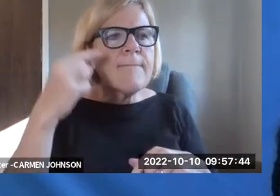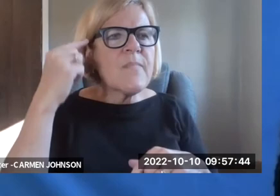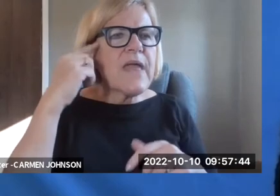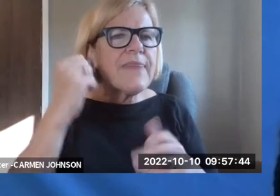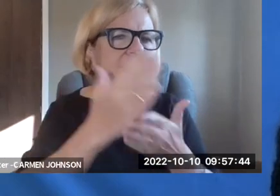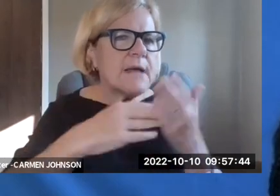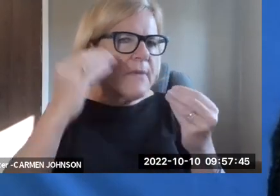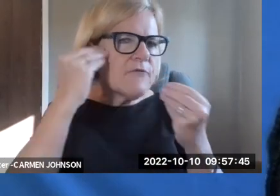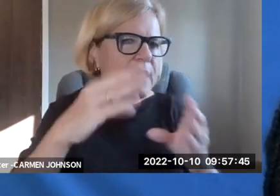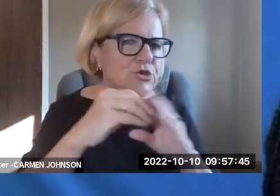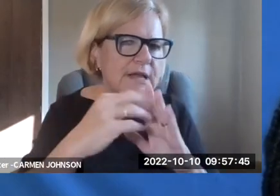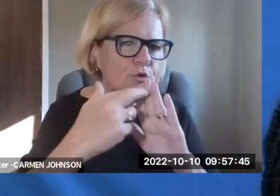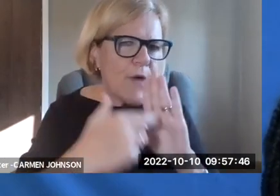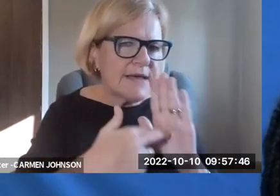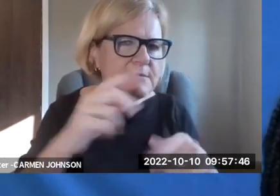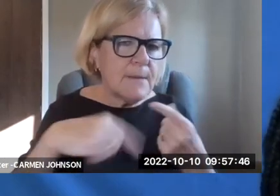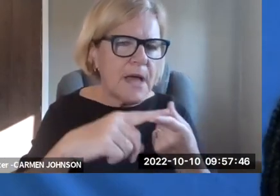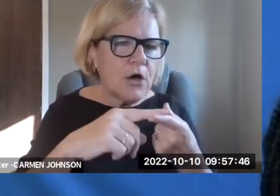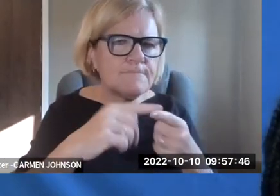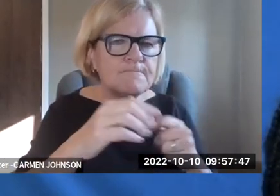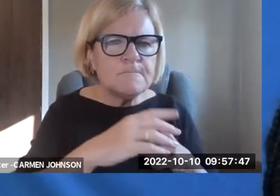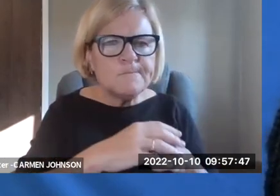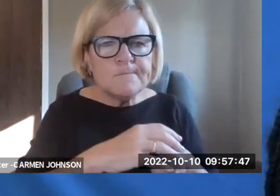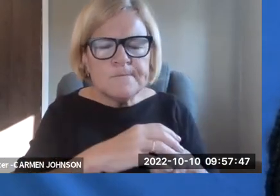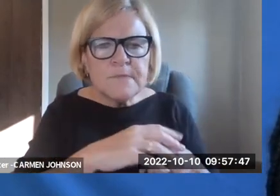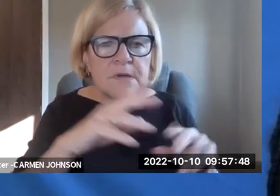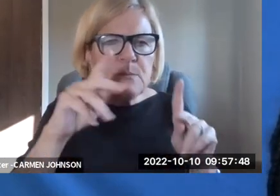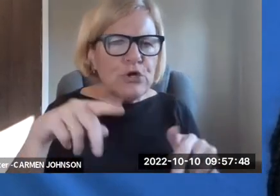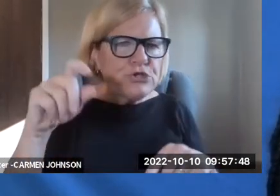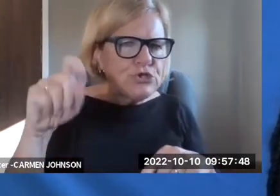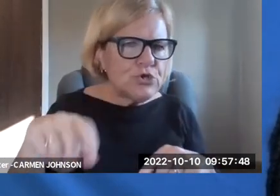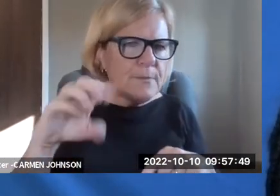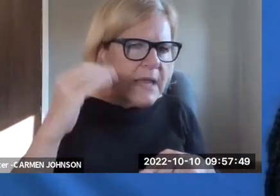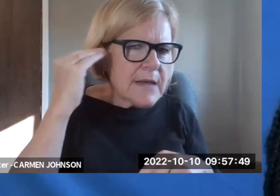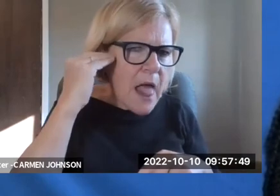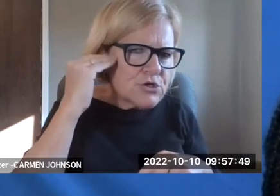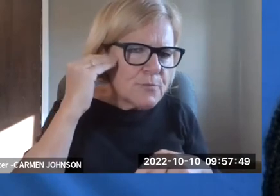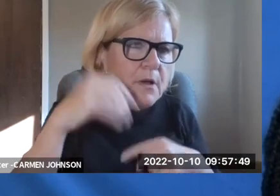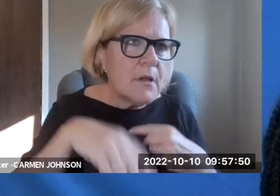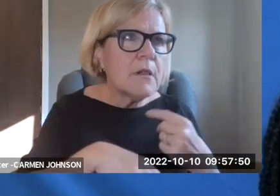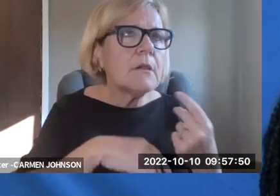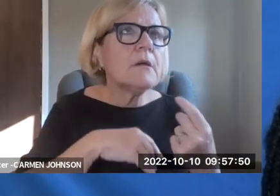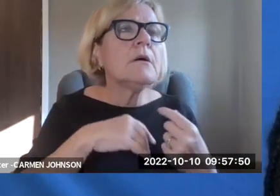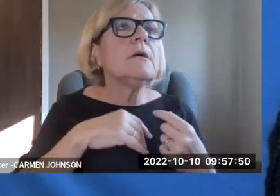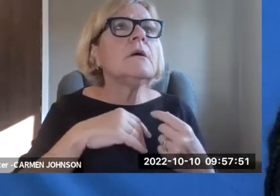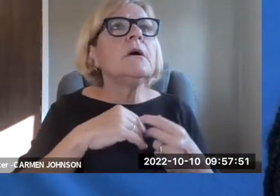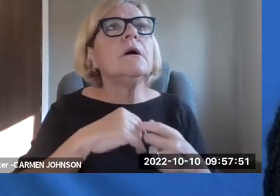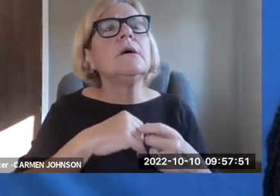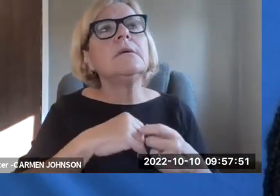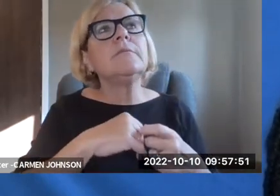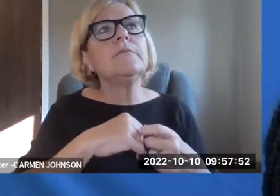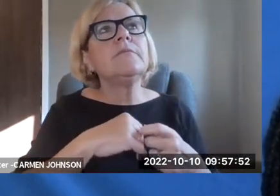knows what they're doing. And I think that some information in the regs about